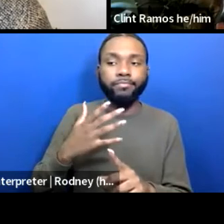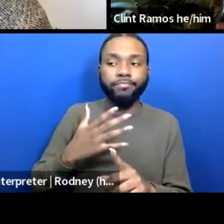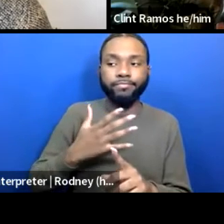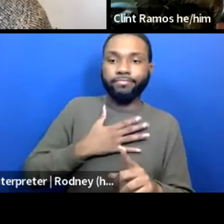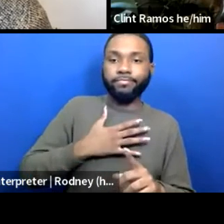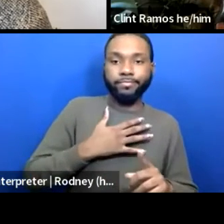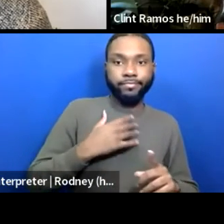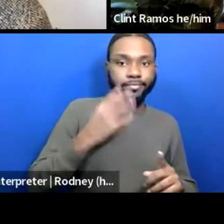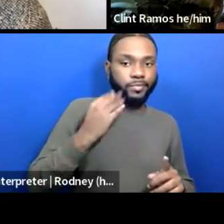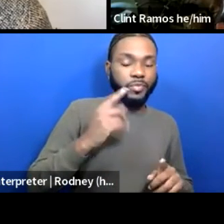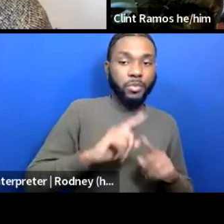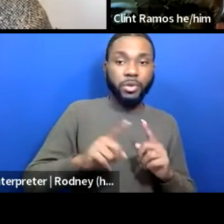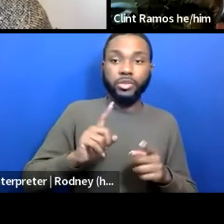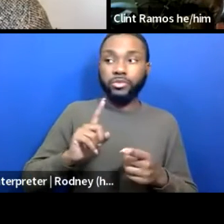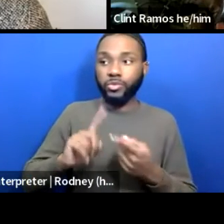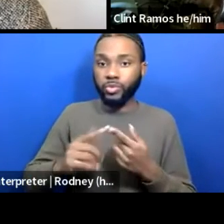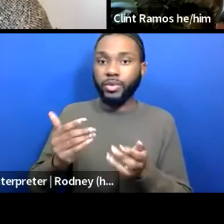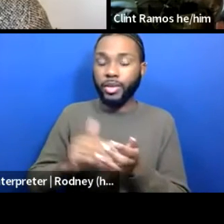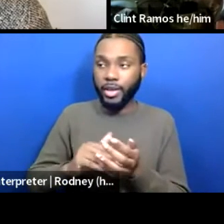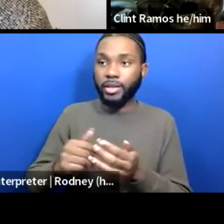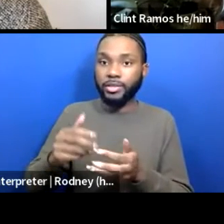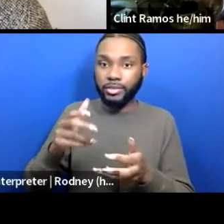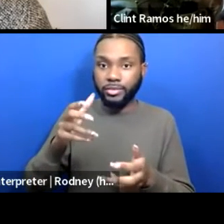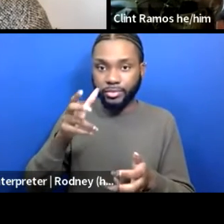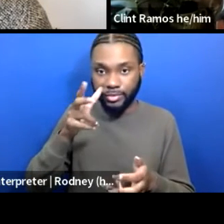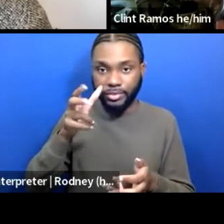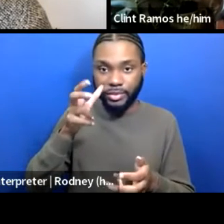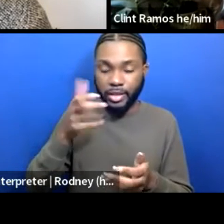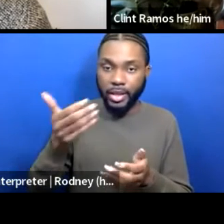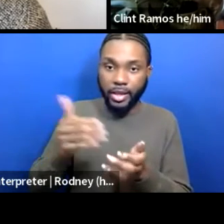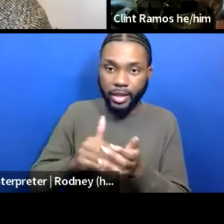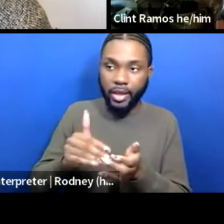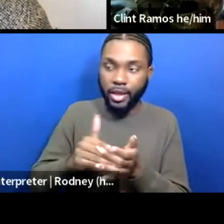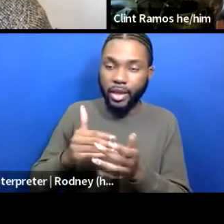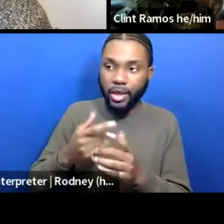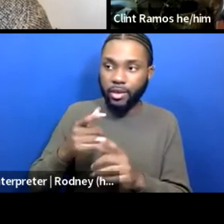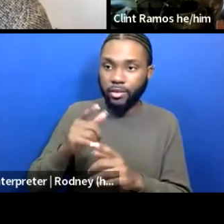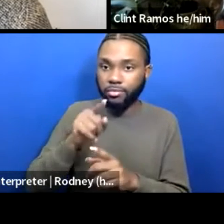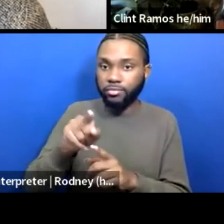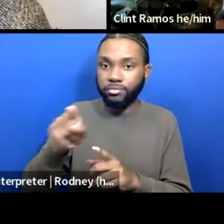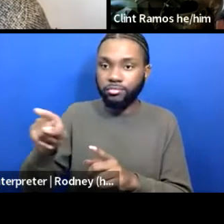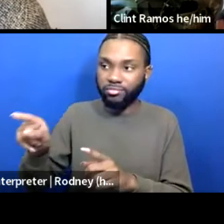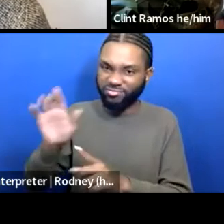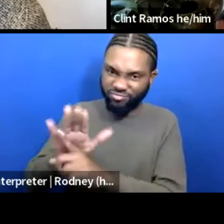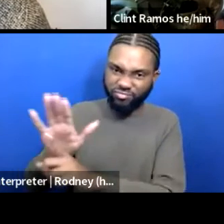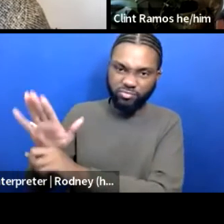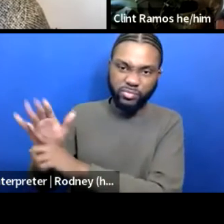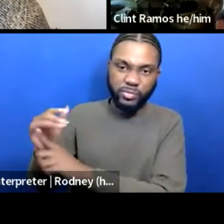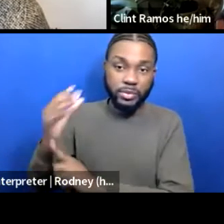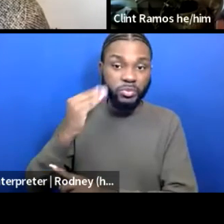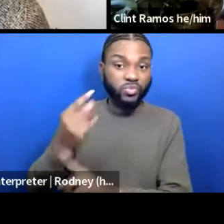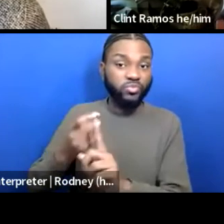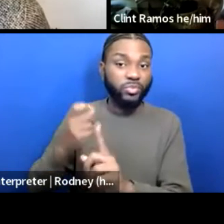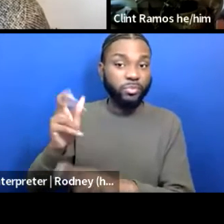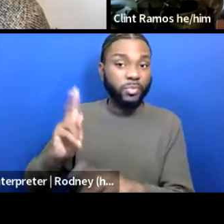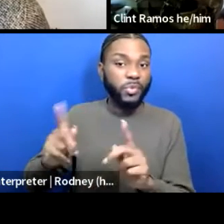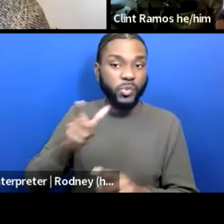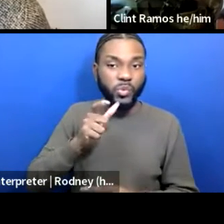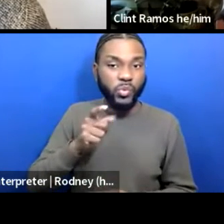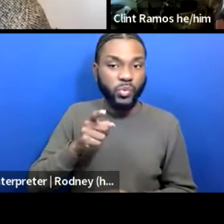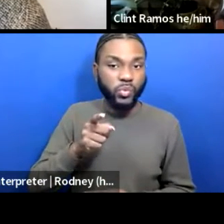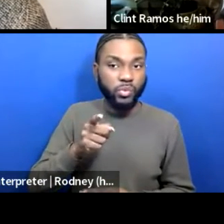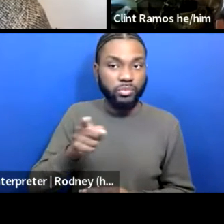receive again and again, first-hand testimony and experience from those who have